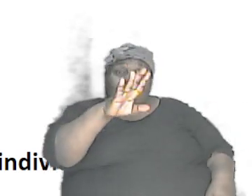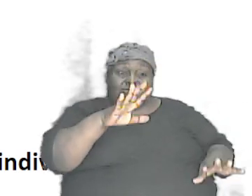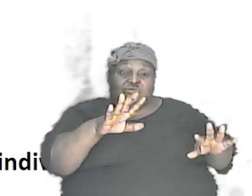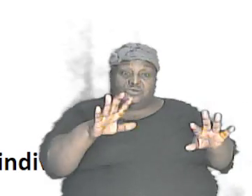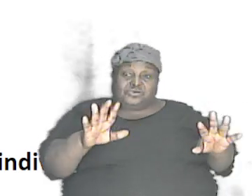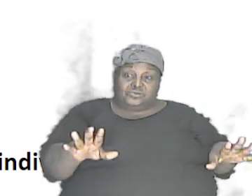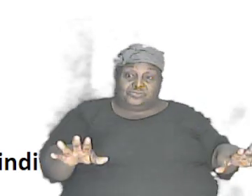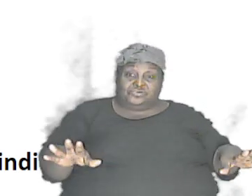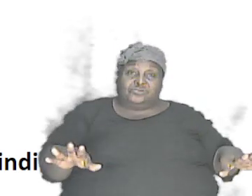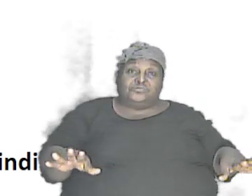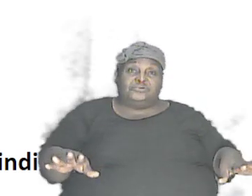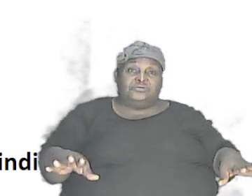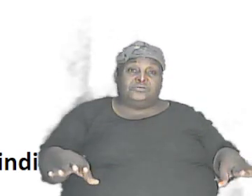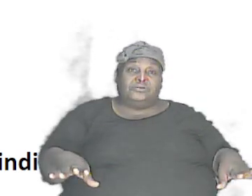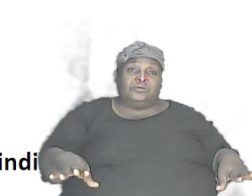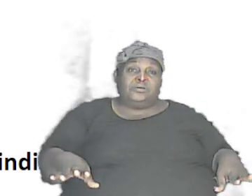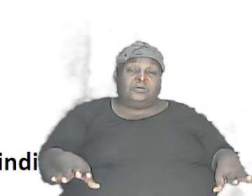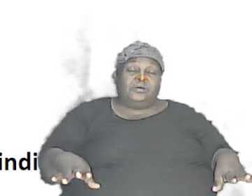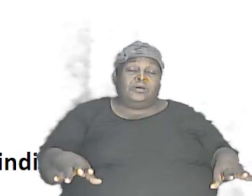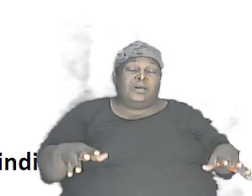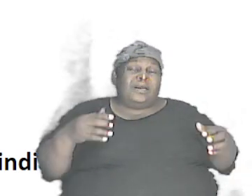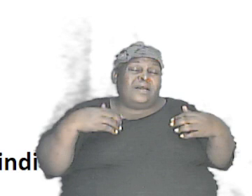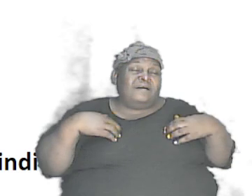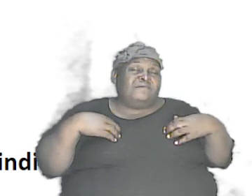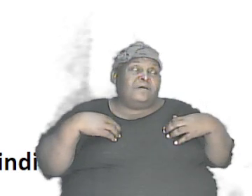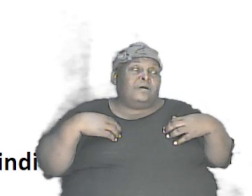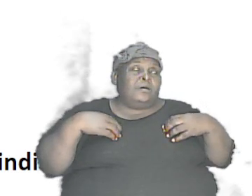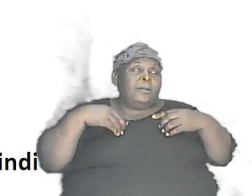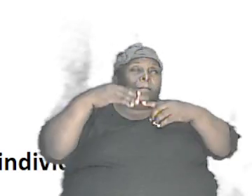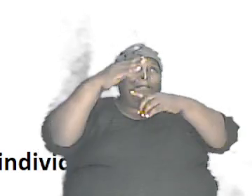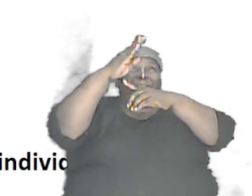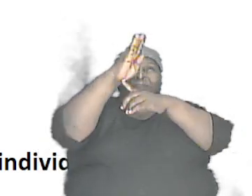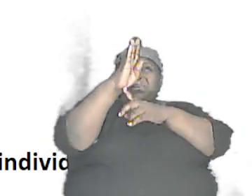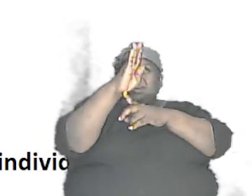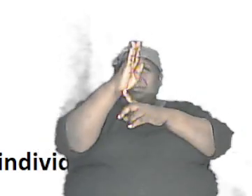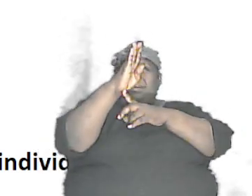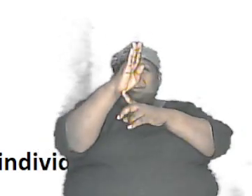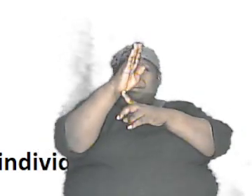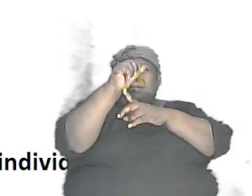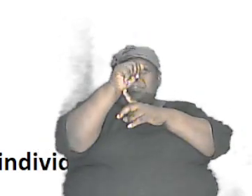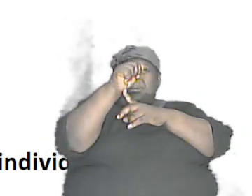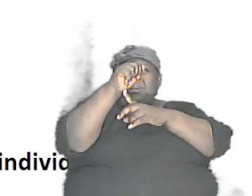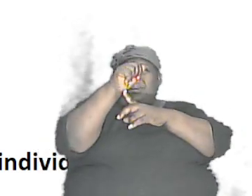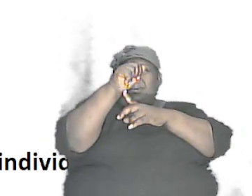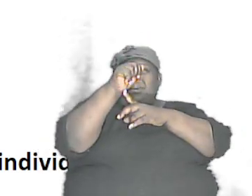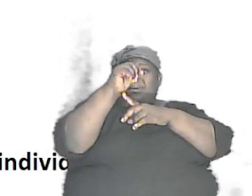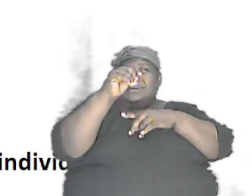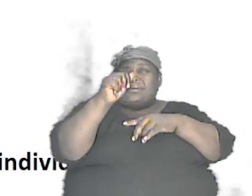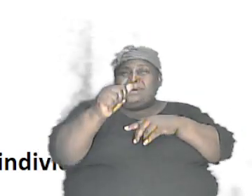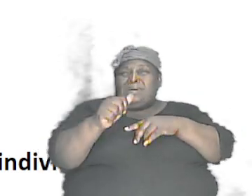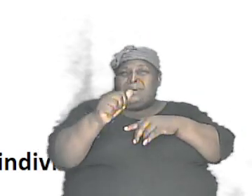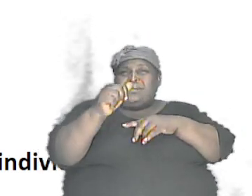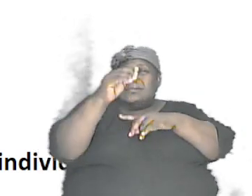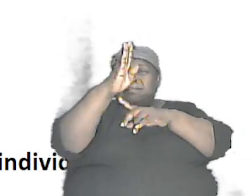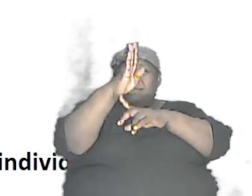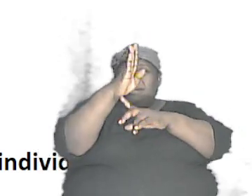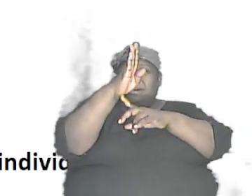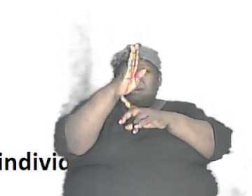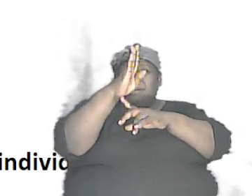this child have big A, little A as a combination. But oh, notice here now big B, big B